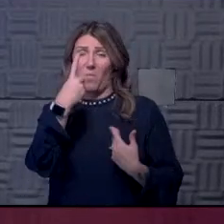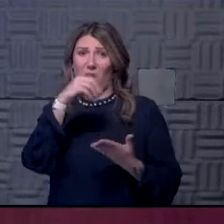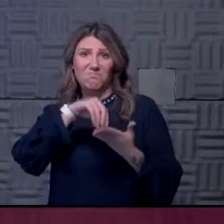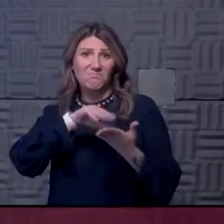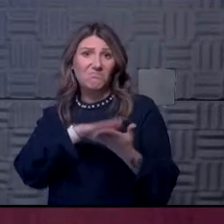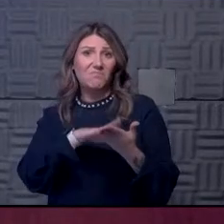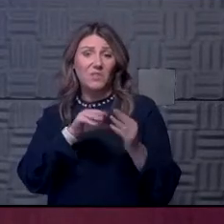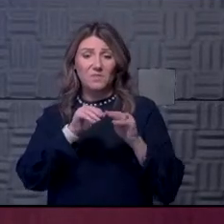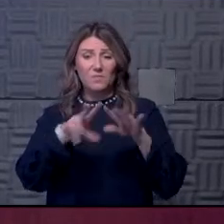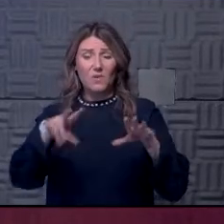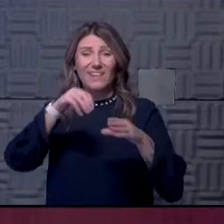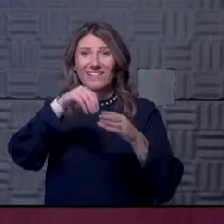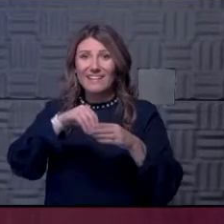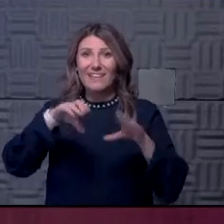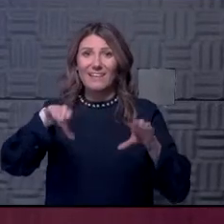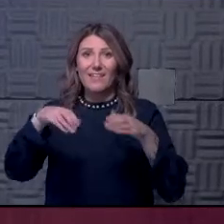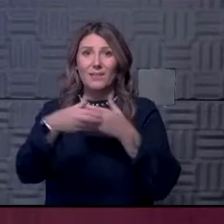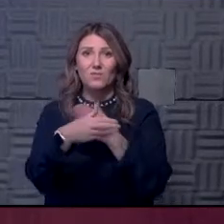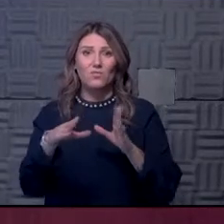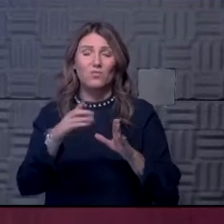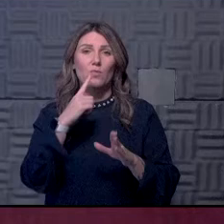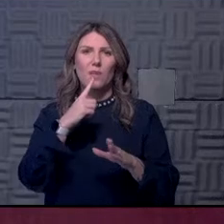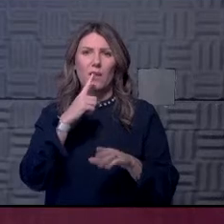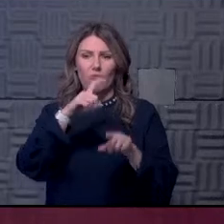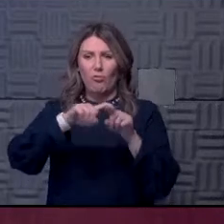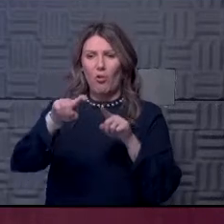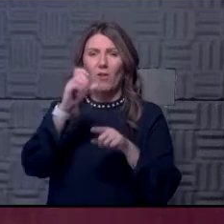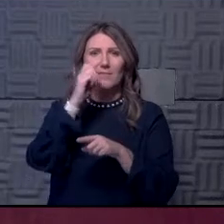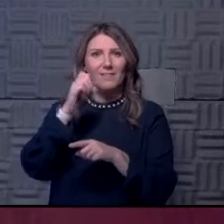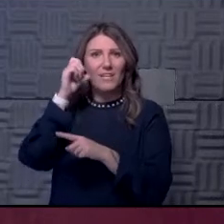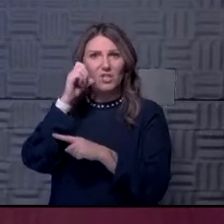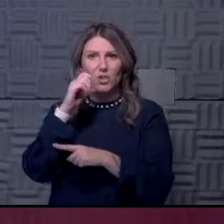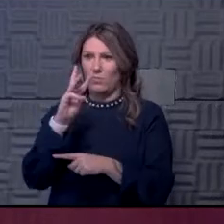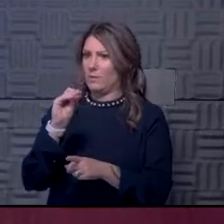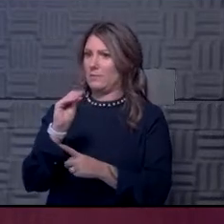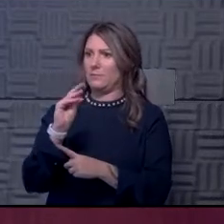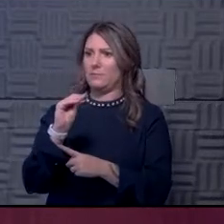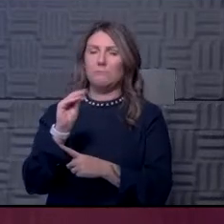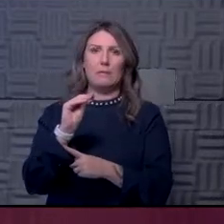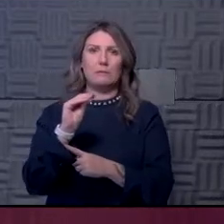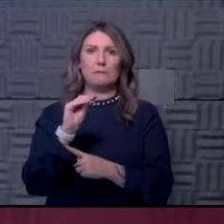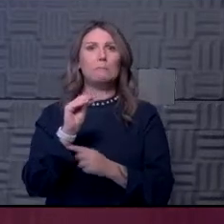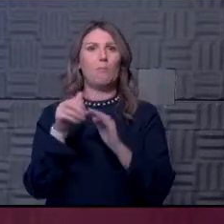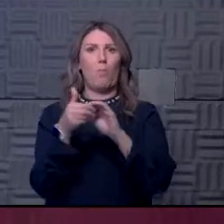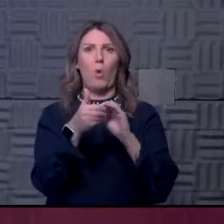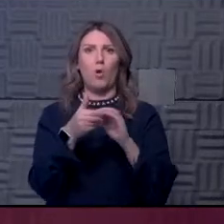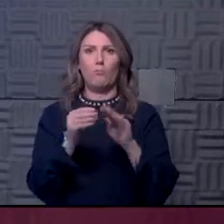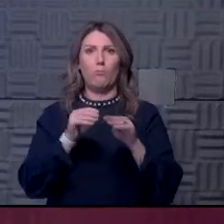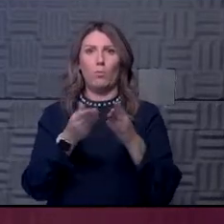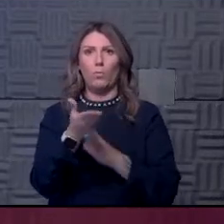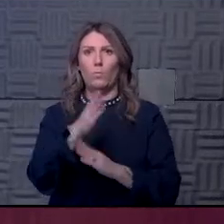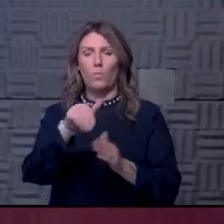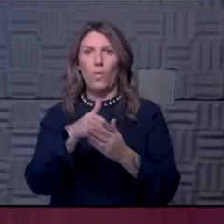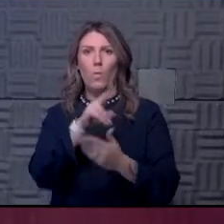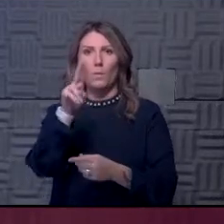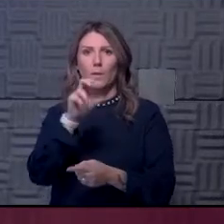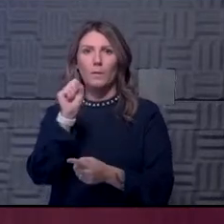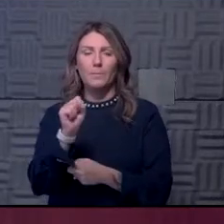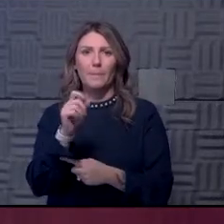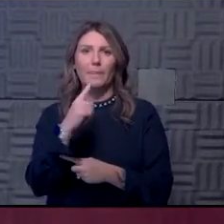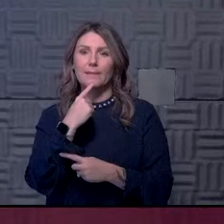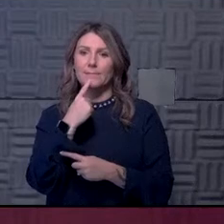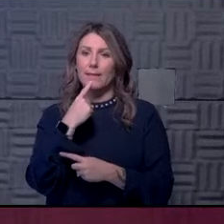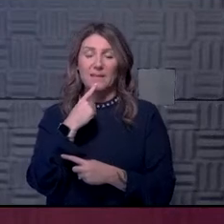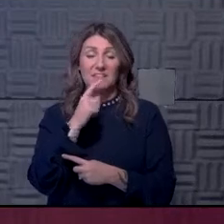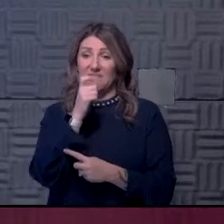of spread in the classroom, and I was on a call yesterday with over 60 of my counterparts across the United States, and they have all said the same thing. They've yet to have a